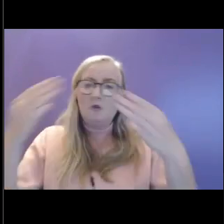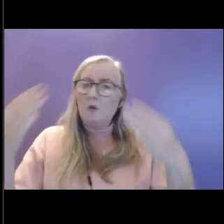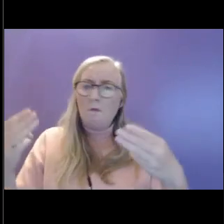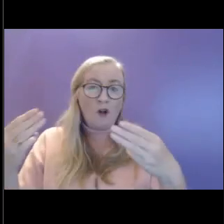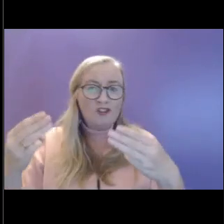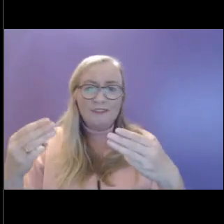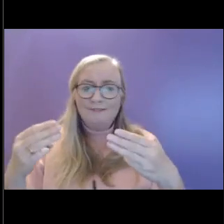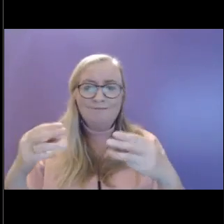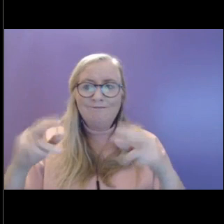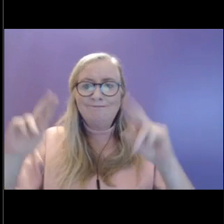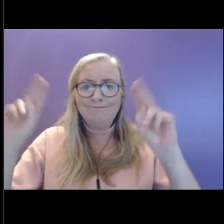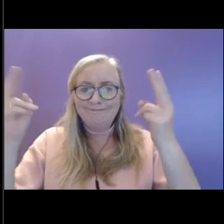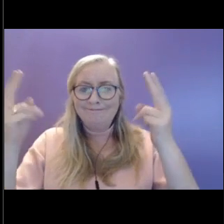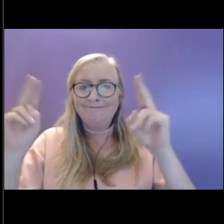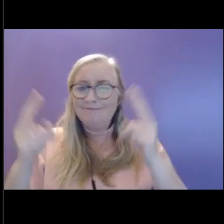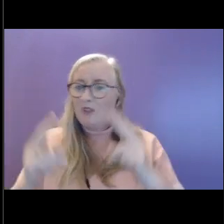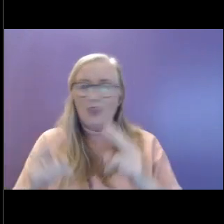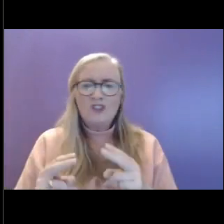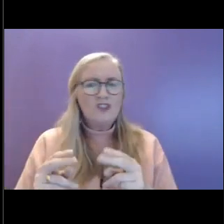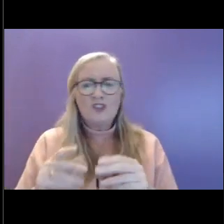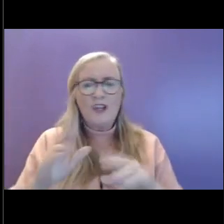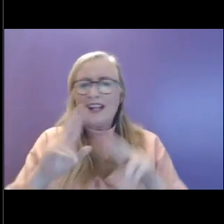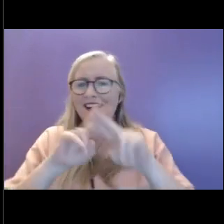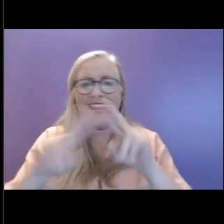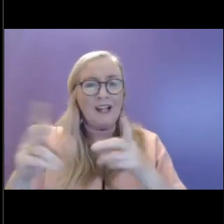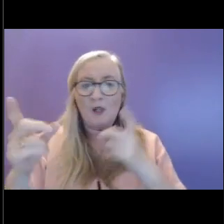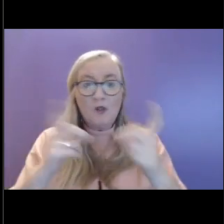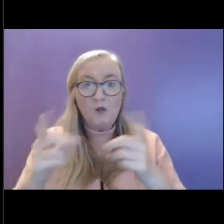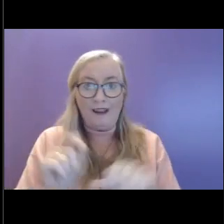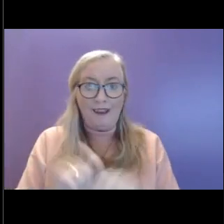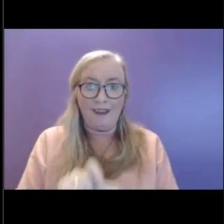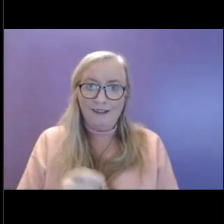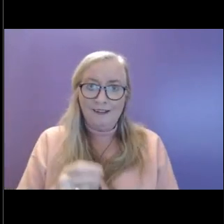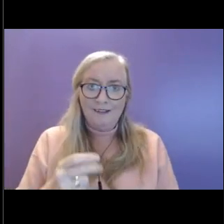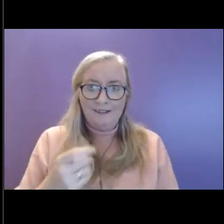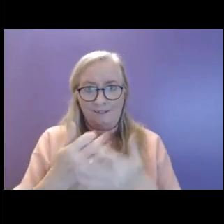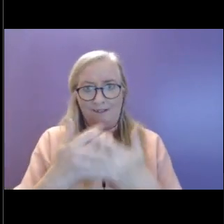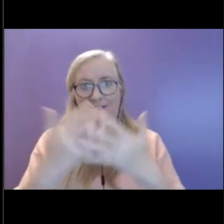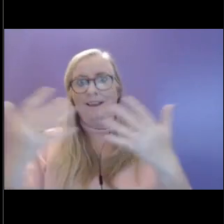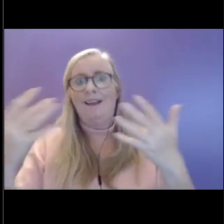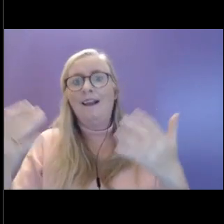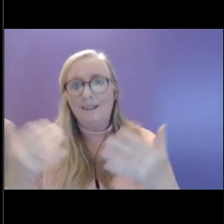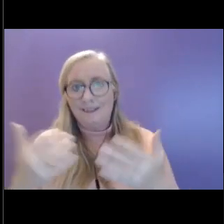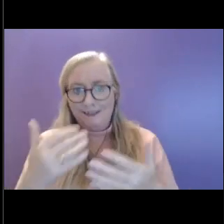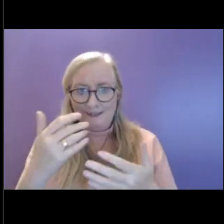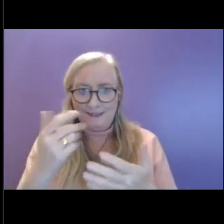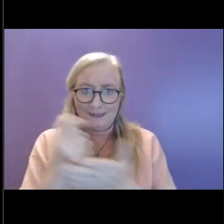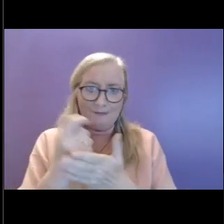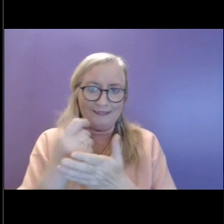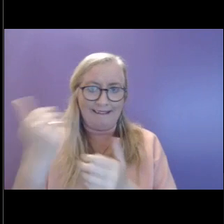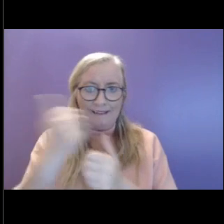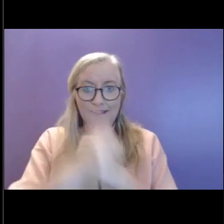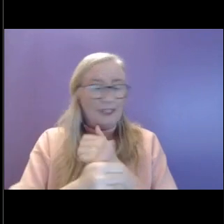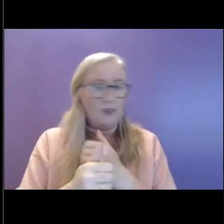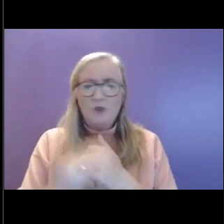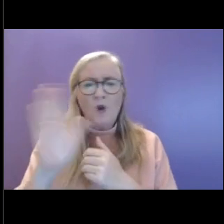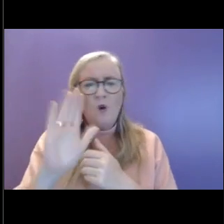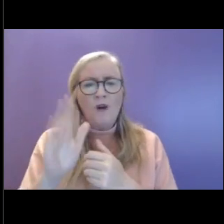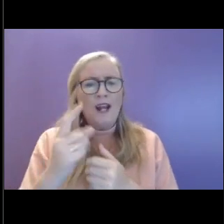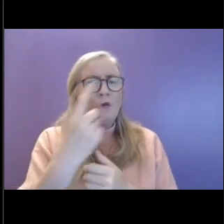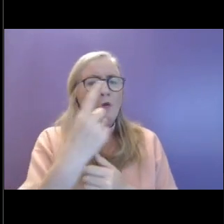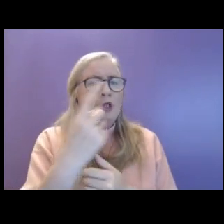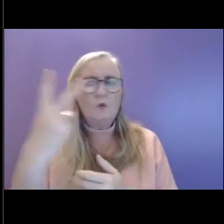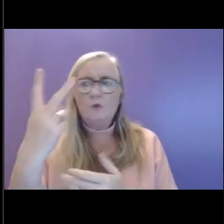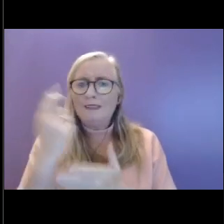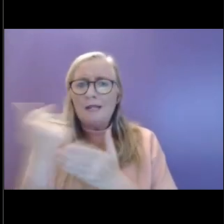effect. So, you know, rather than doing it perhaps two times a day, really just doing it once or twice a week is enough. Researchers found that